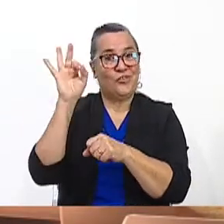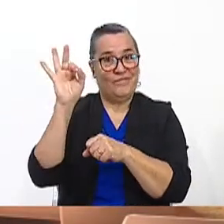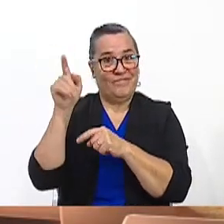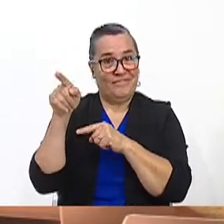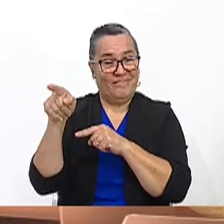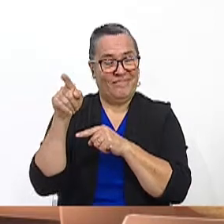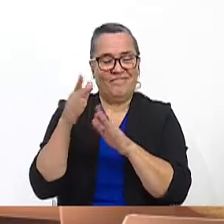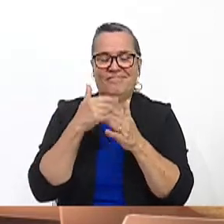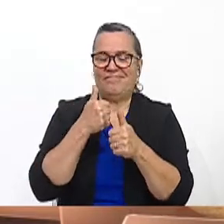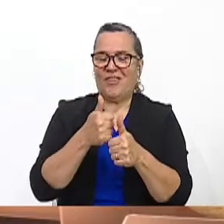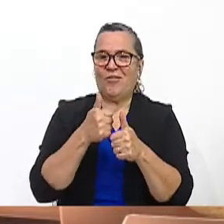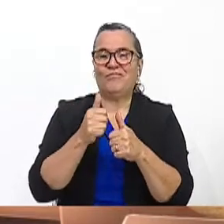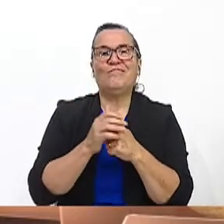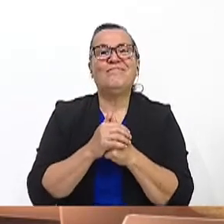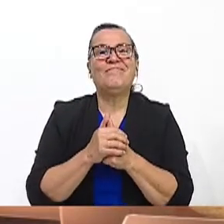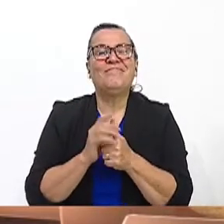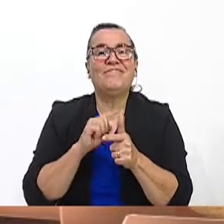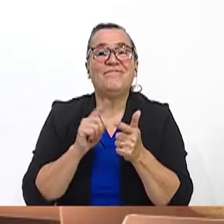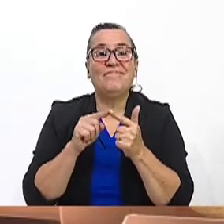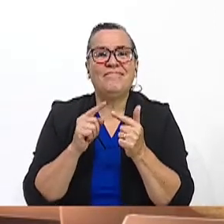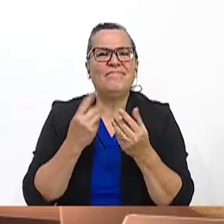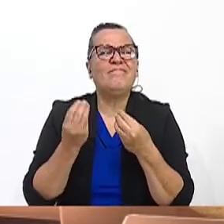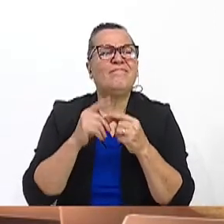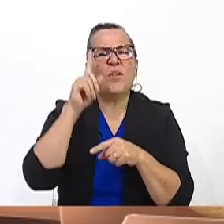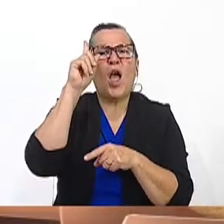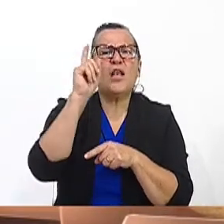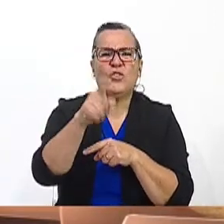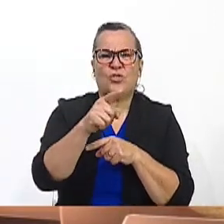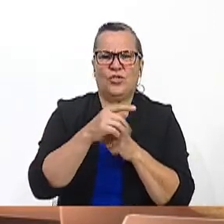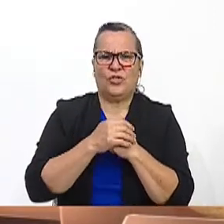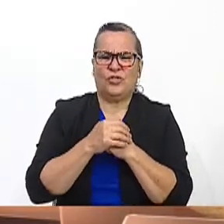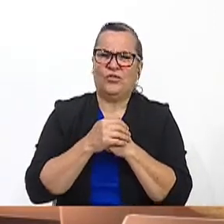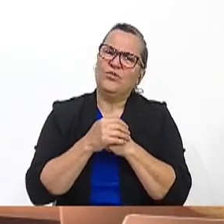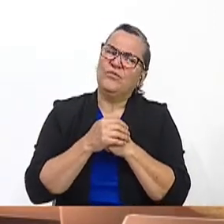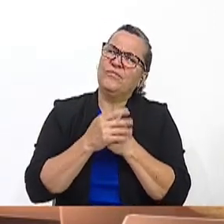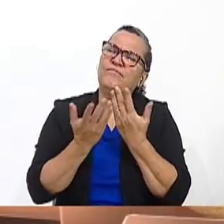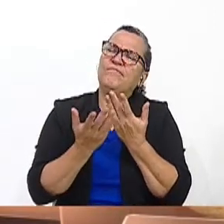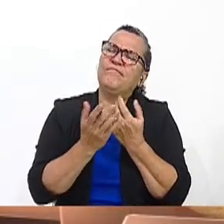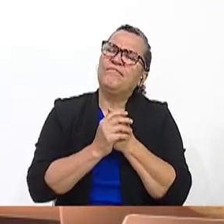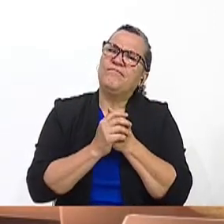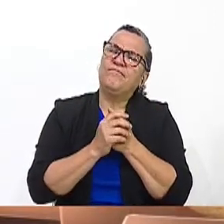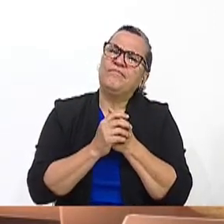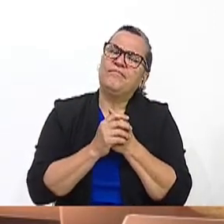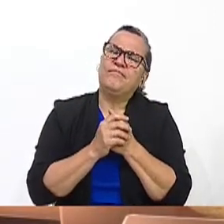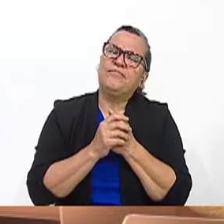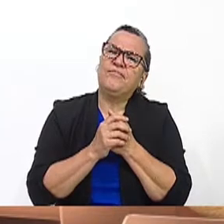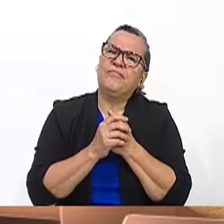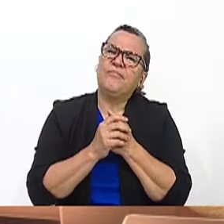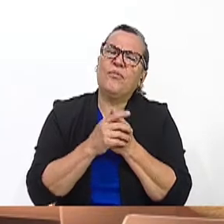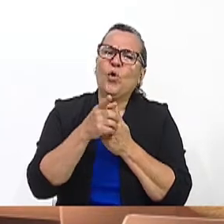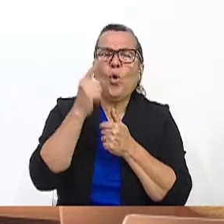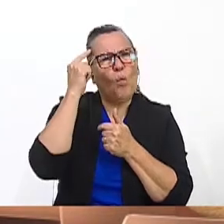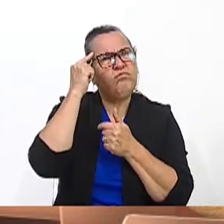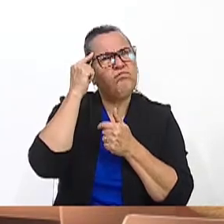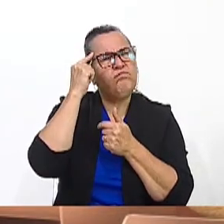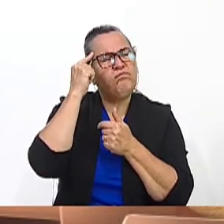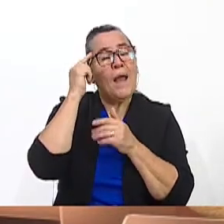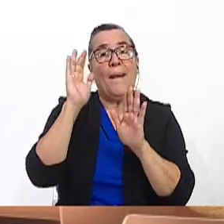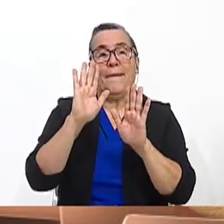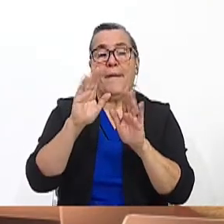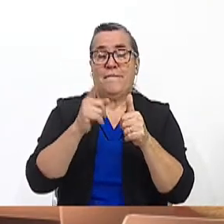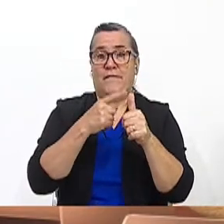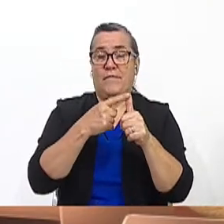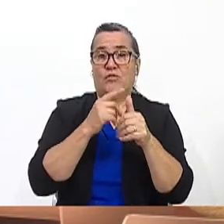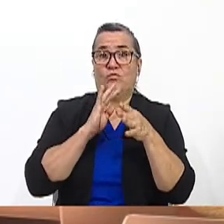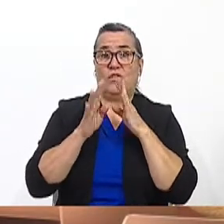Very good. So let me ask you some questions. What do you think? And I want you to talk with